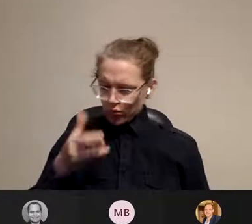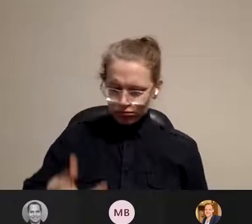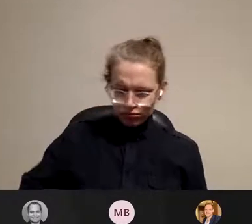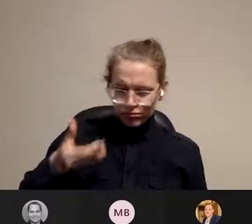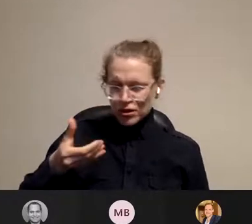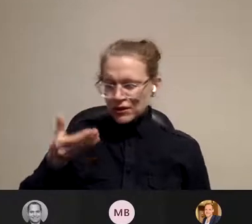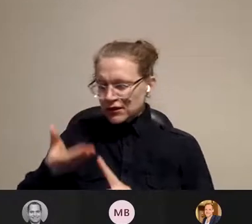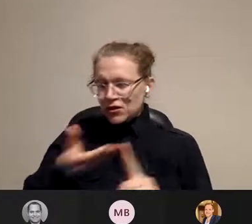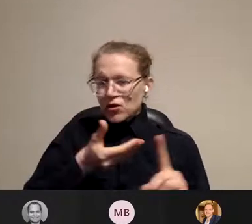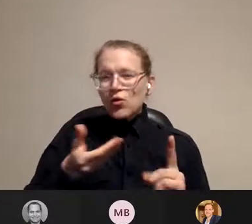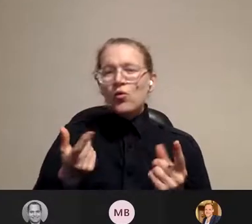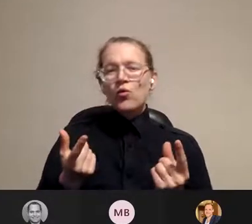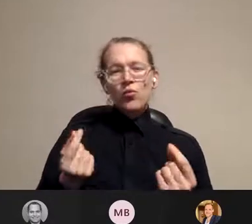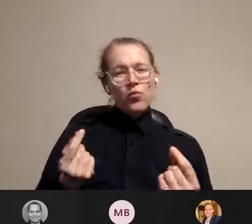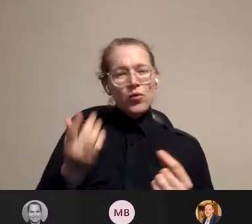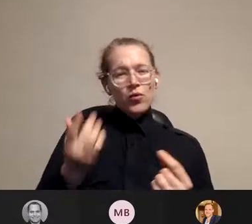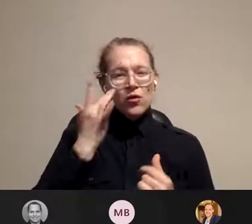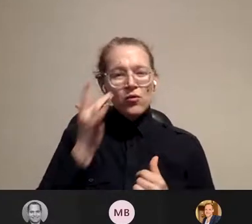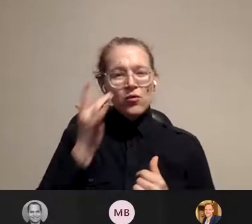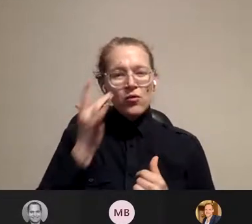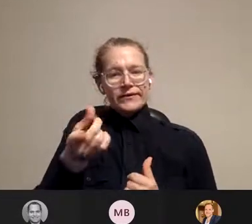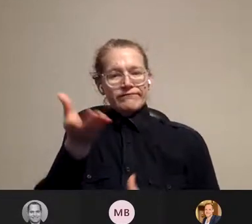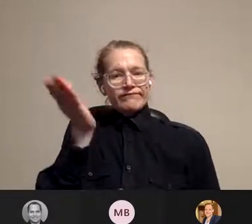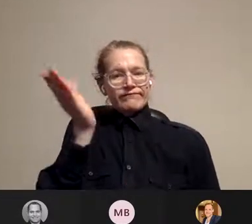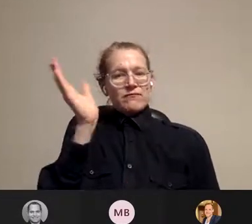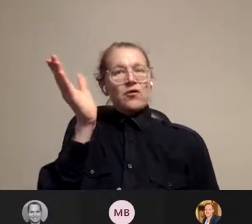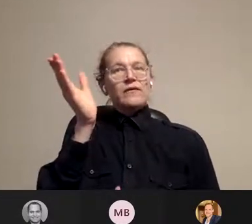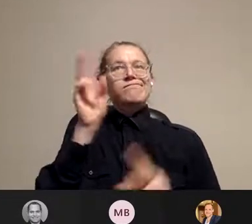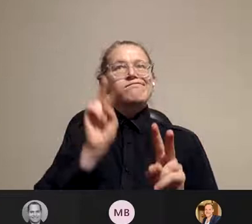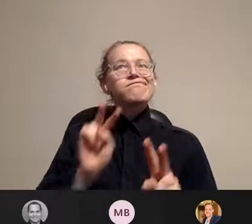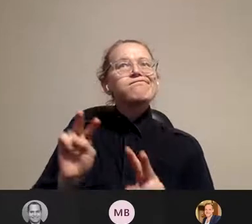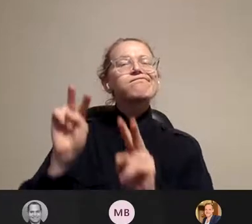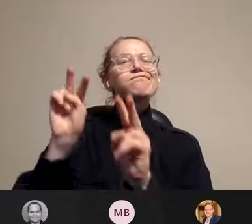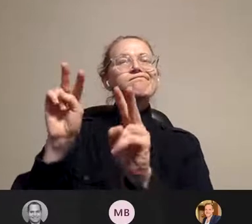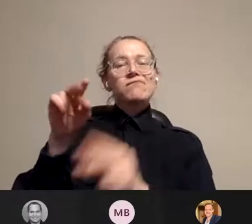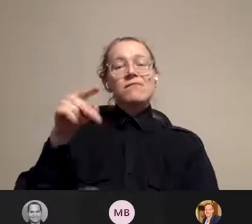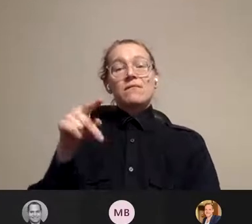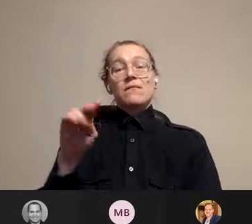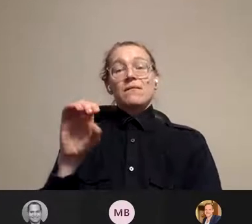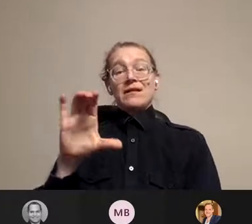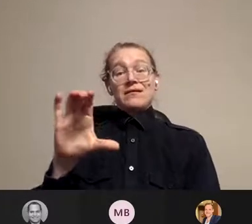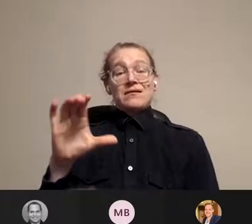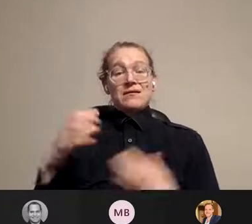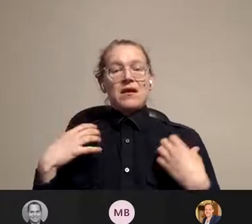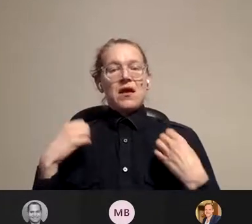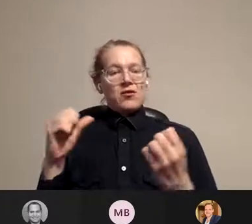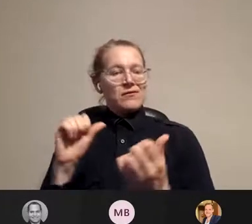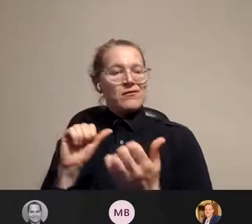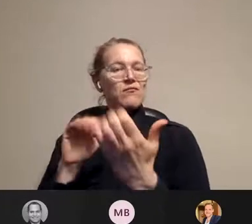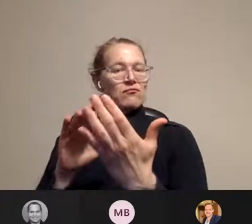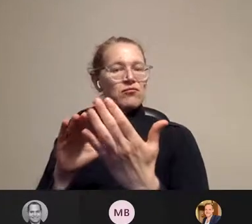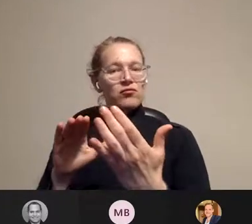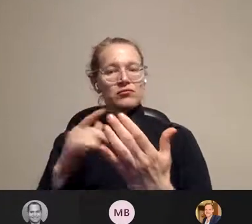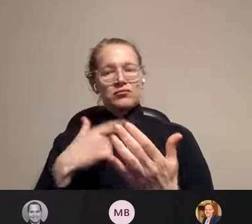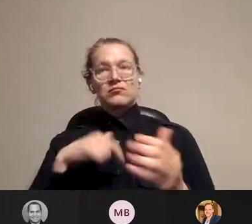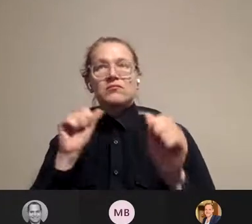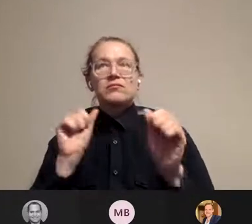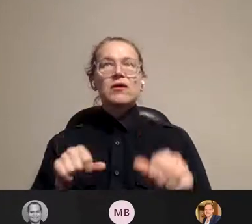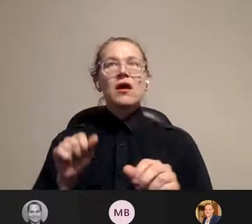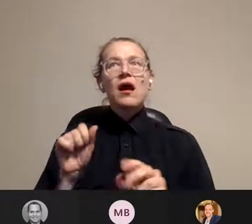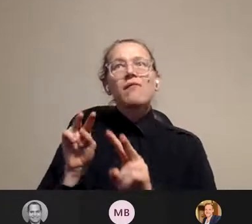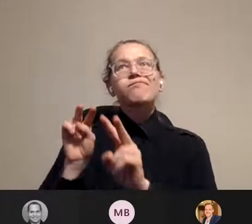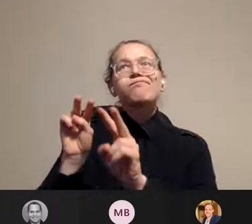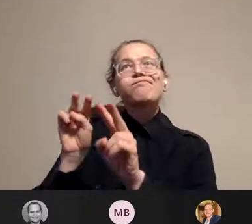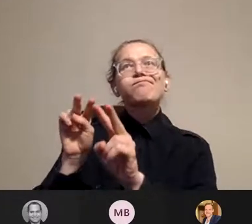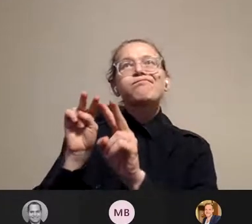submits a forward-thinking, forward-looking public health approach that we should aspire, that looks at a radical vision